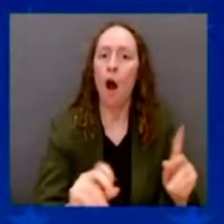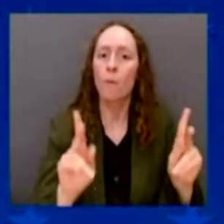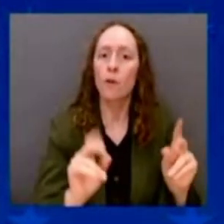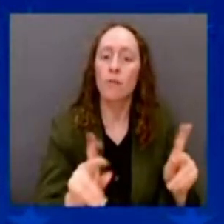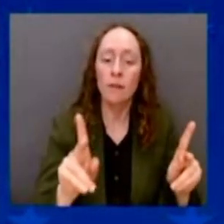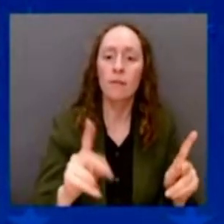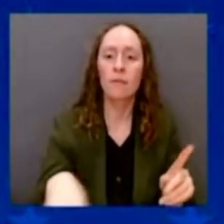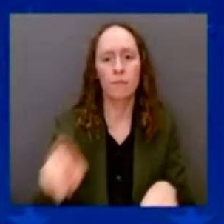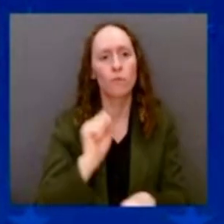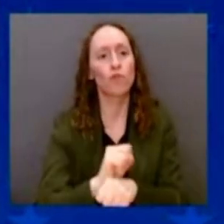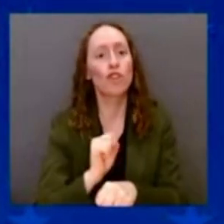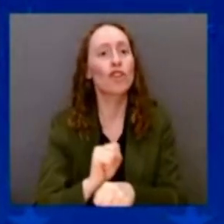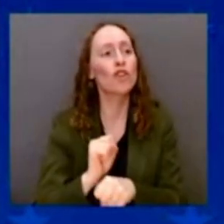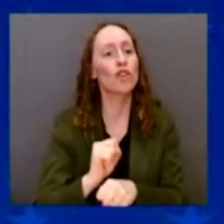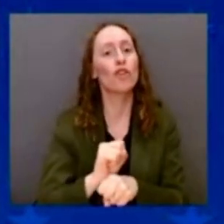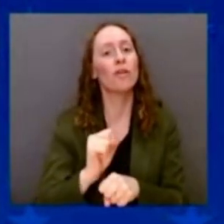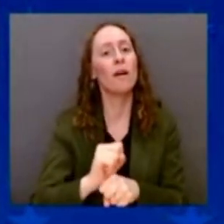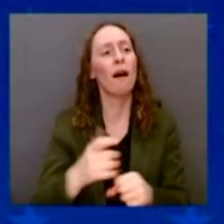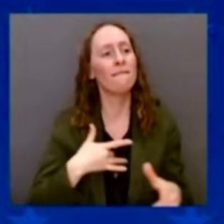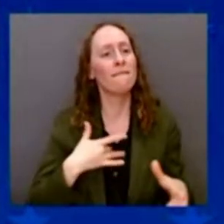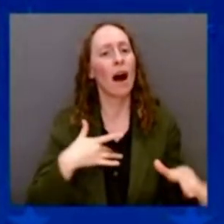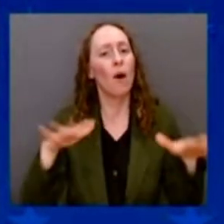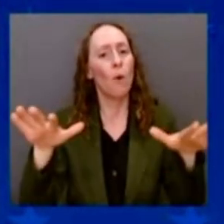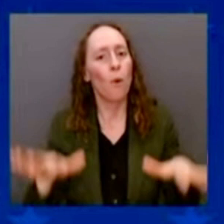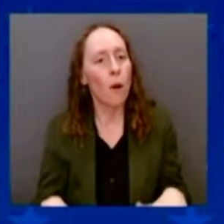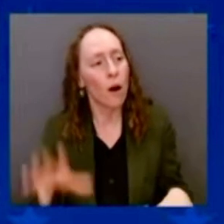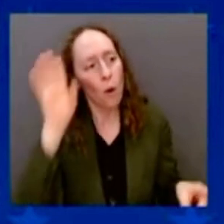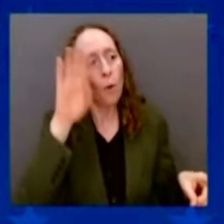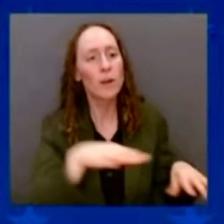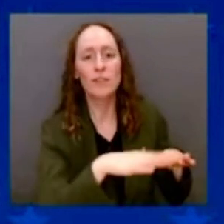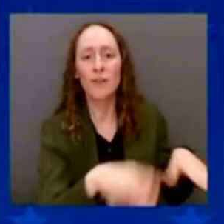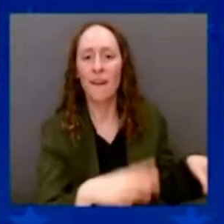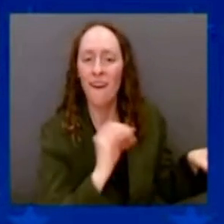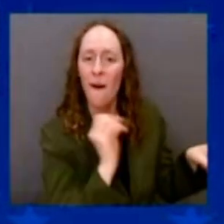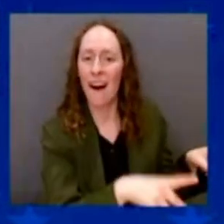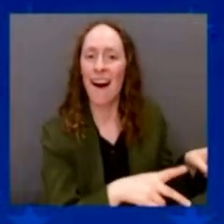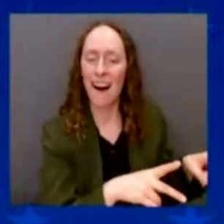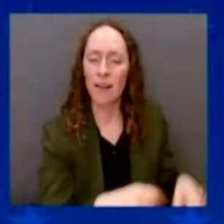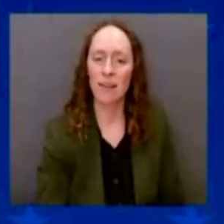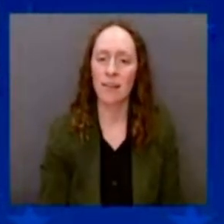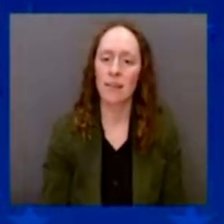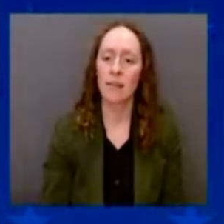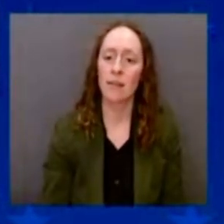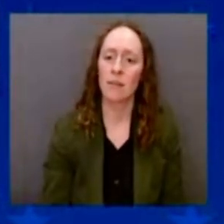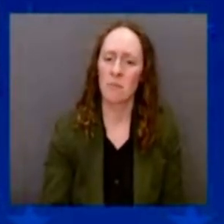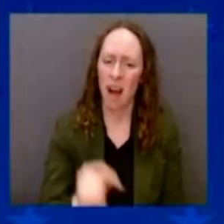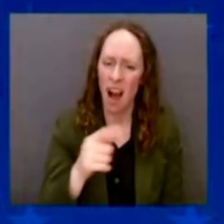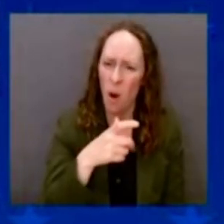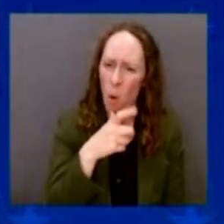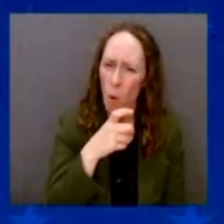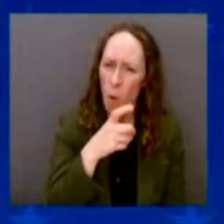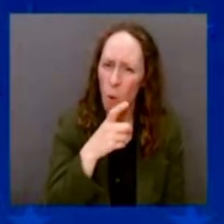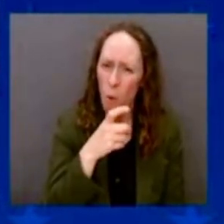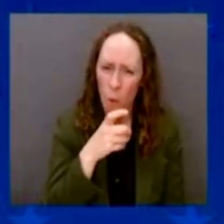Republican friends support it. My — you know, my wife, Jill, who's in — who's a Philly girl.